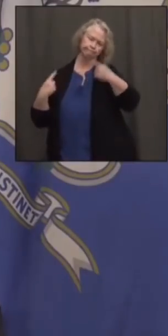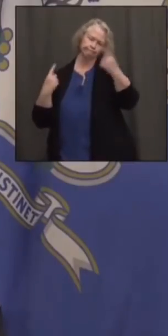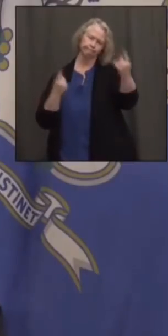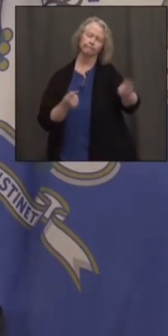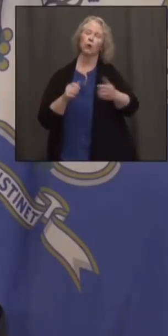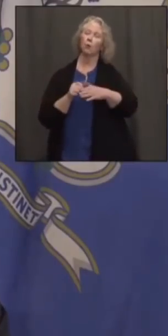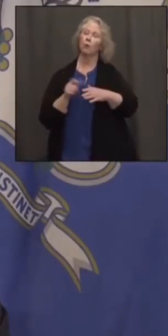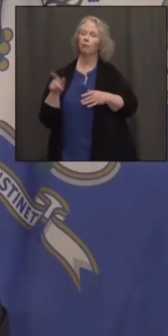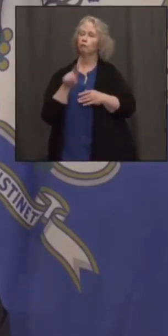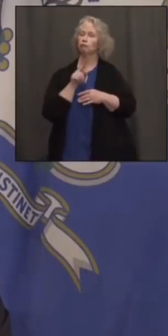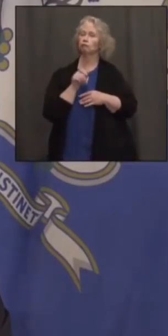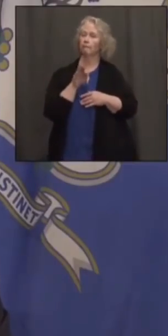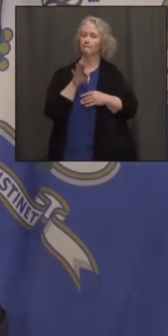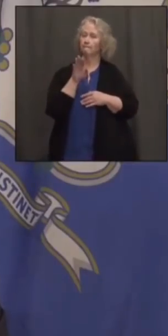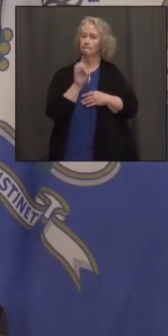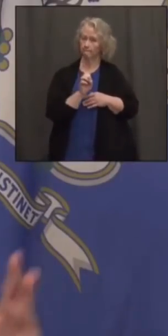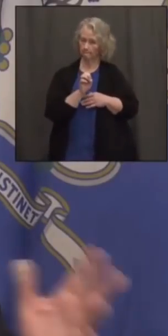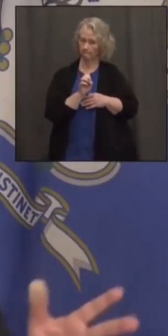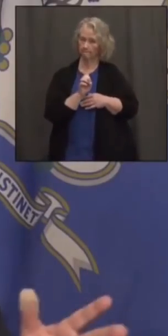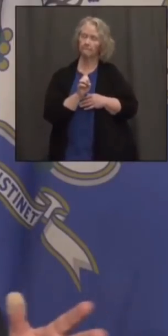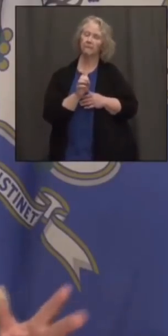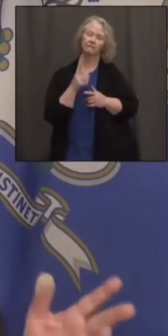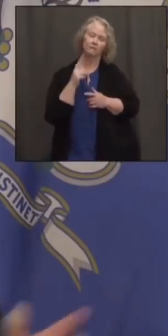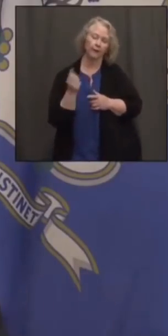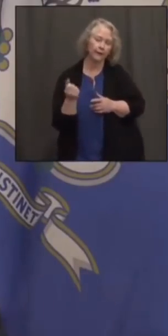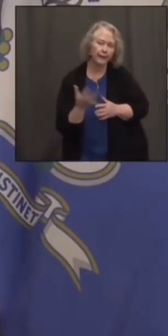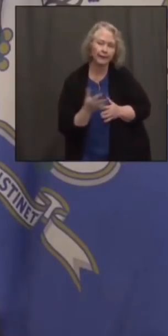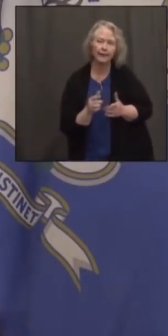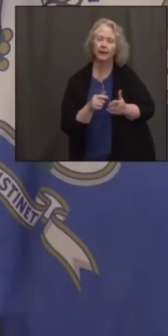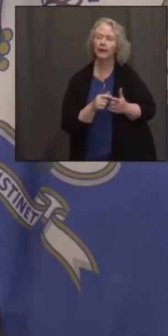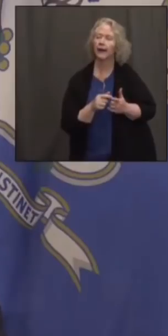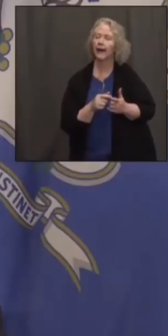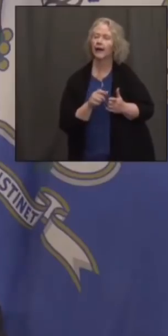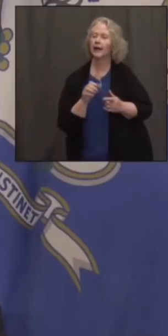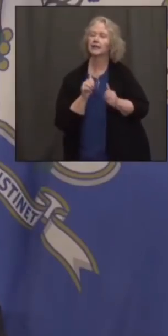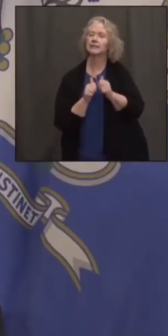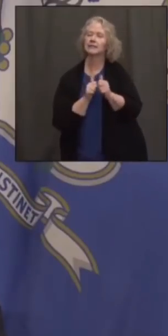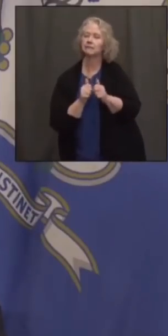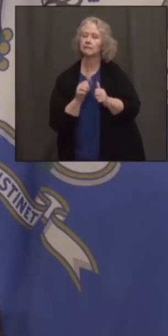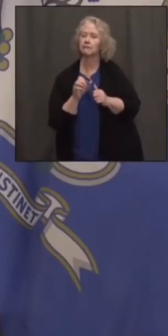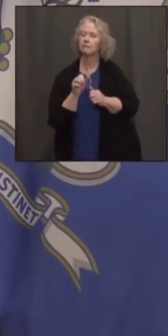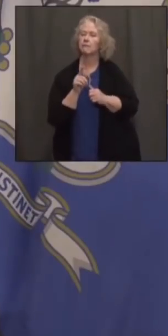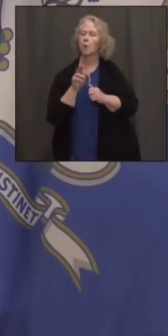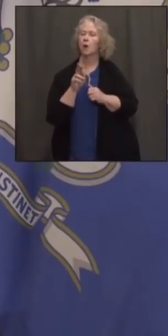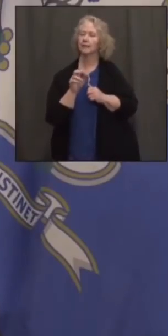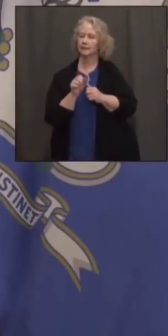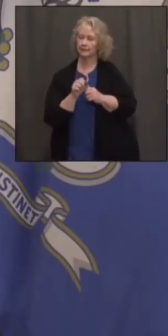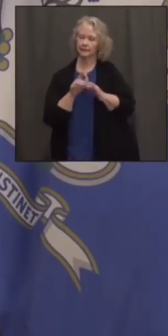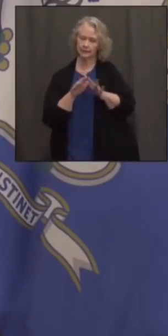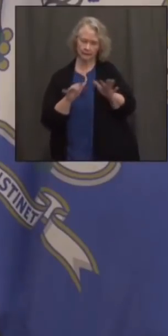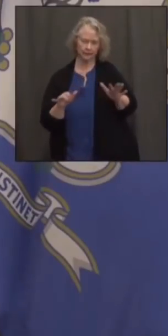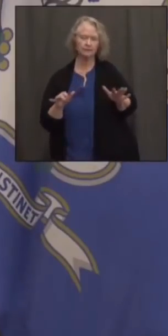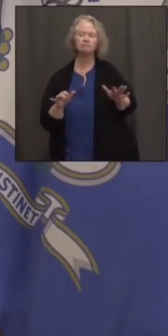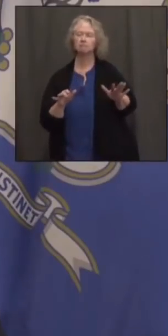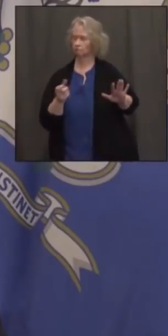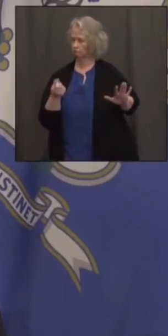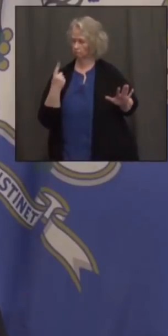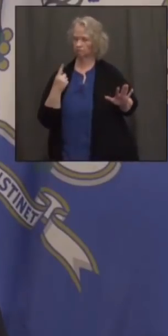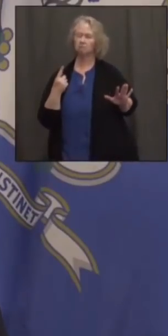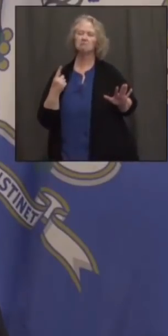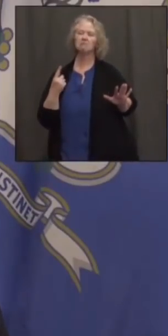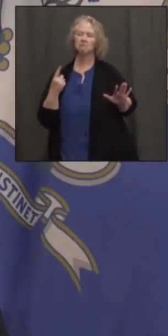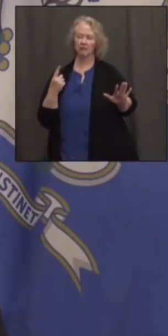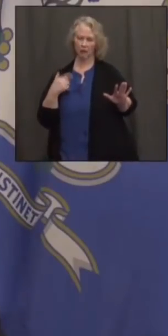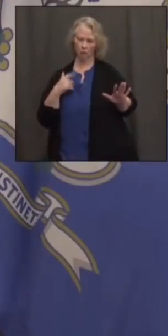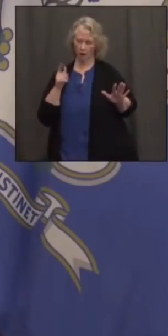in line when it comes to sports betting and iGaming, and they got their rights to get going on that, which is really important. Obviously,